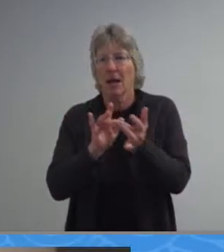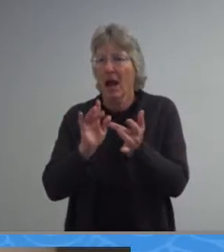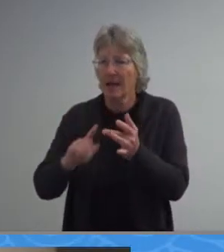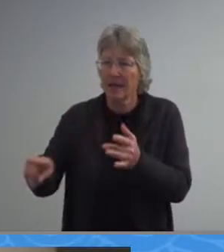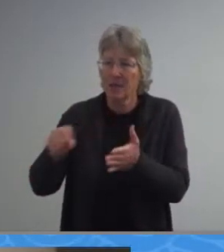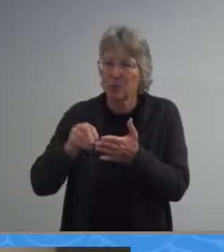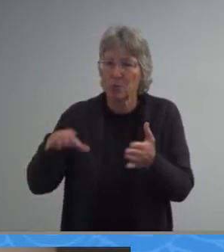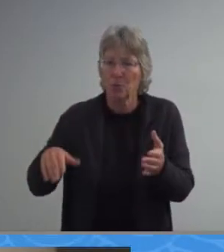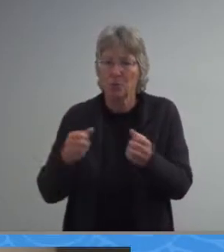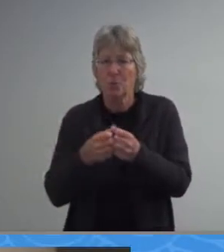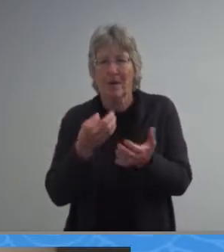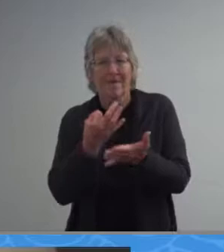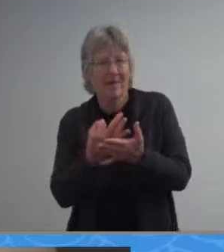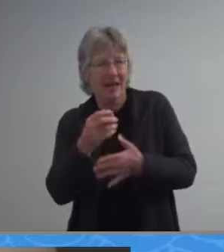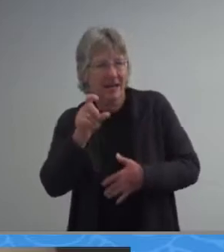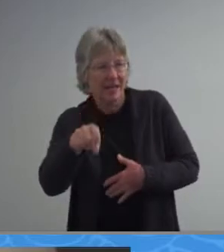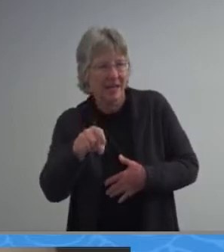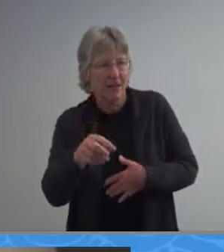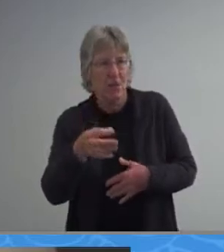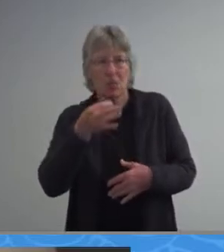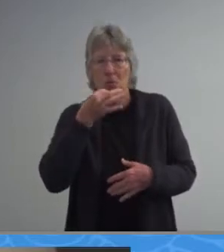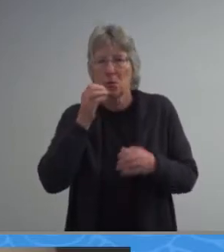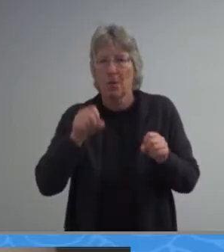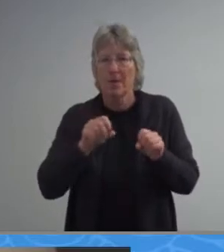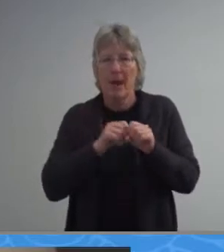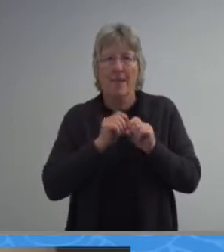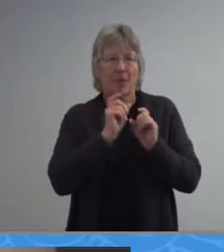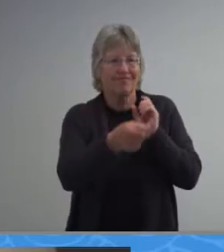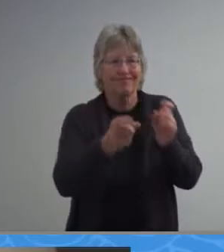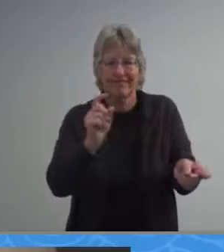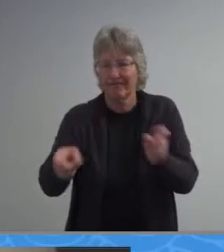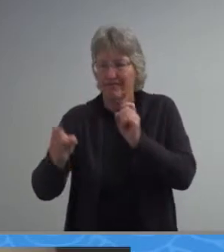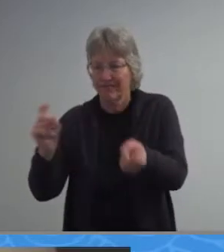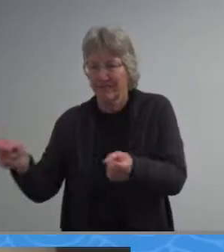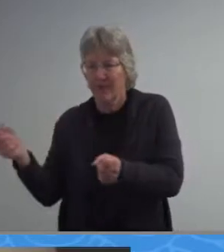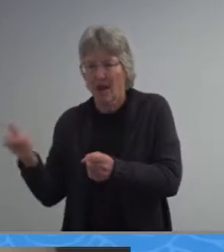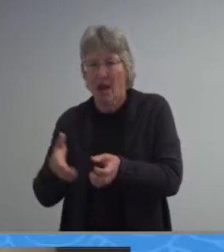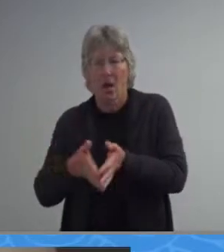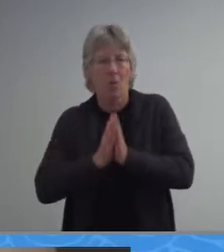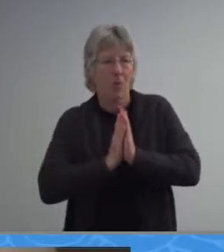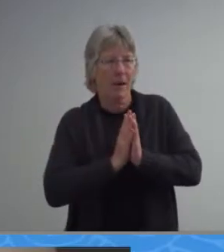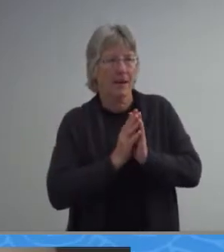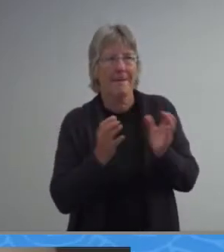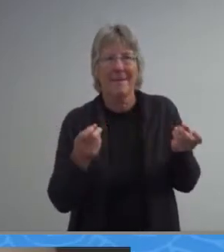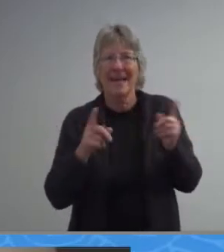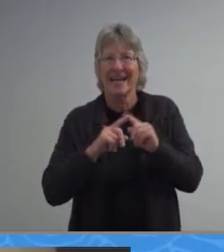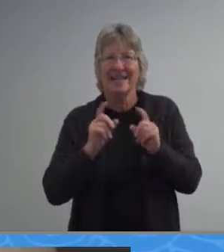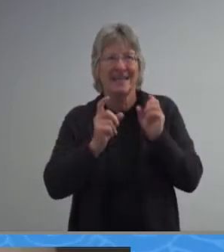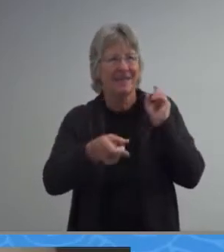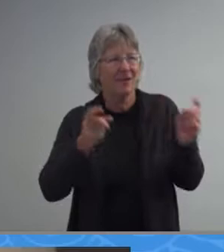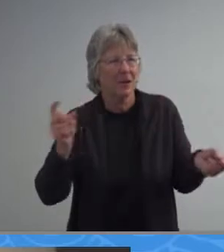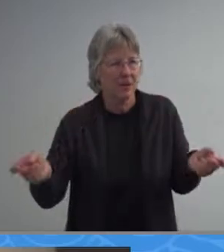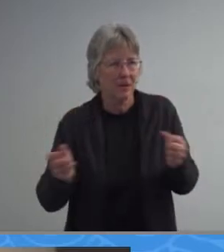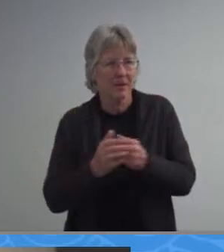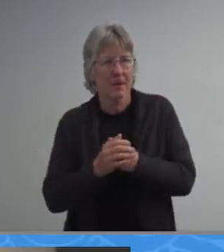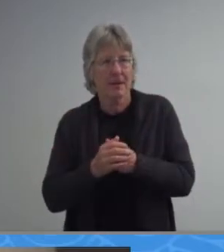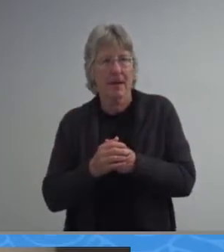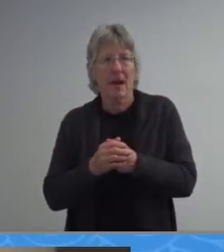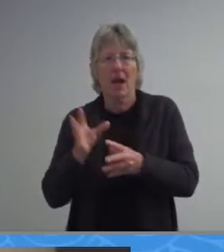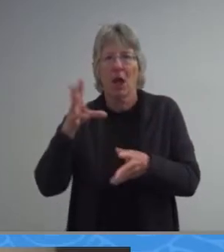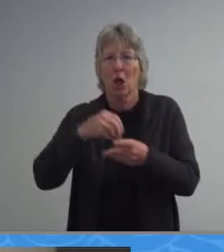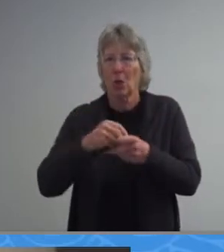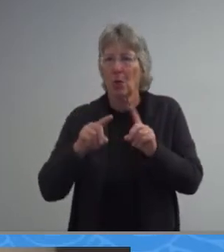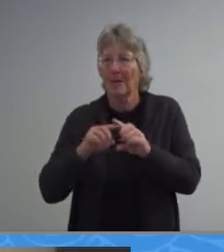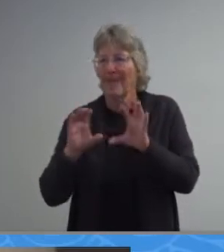and will soon be able to distribute all requested items and we've received donations from all over the community including clubs teachers and